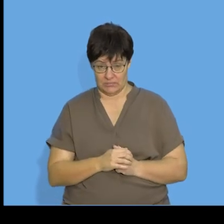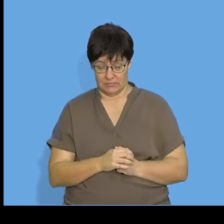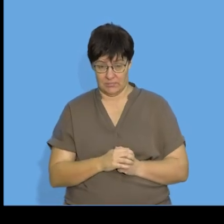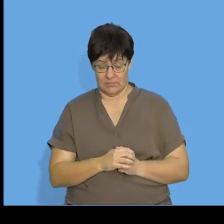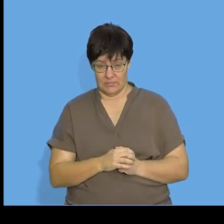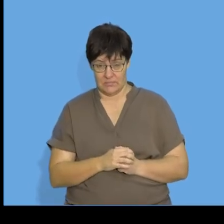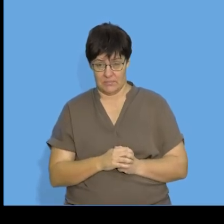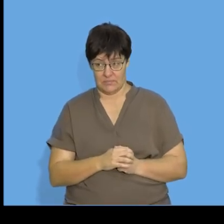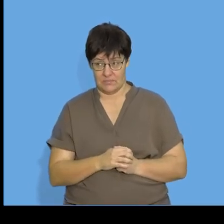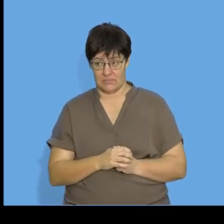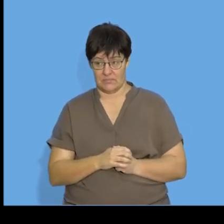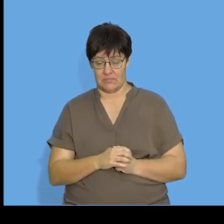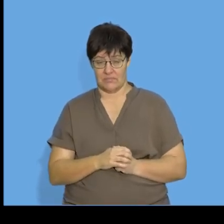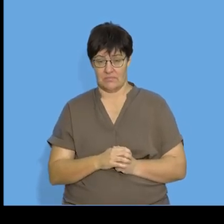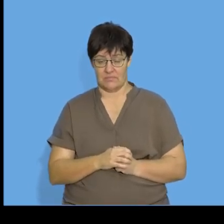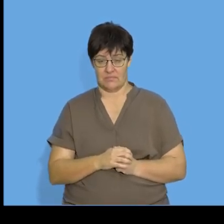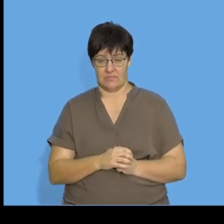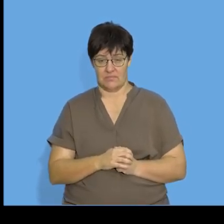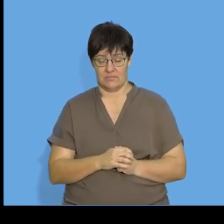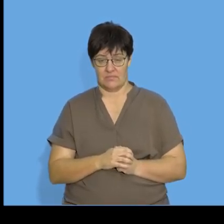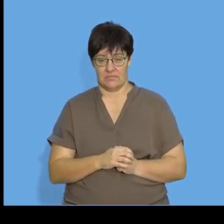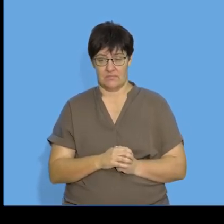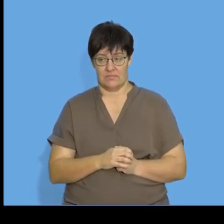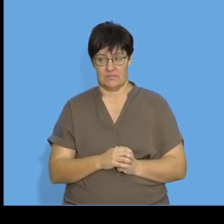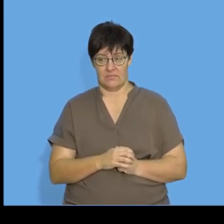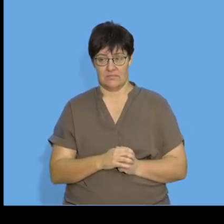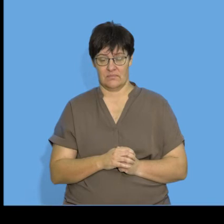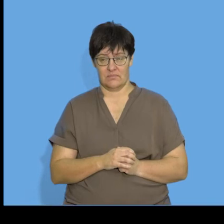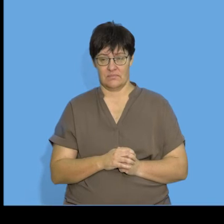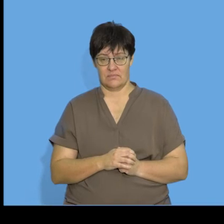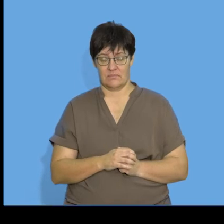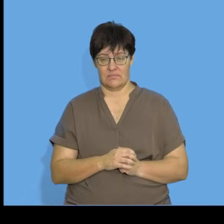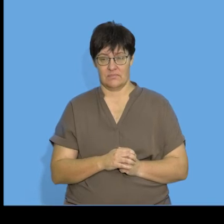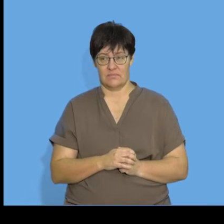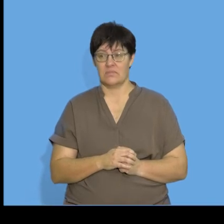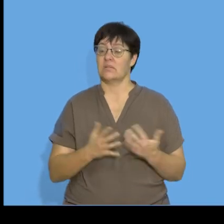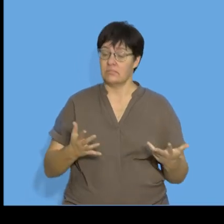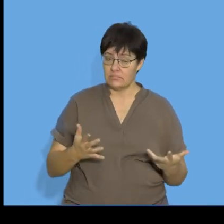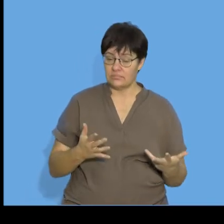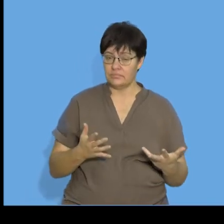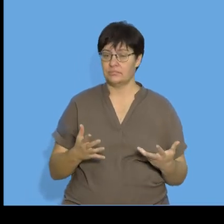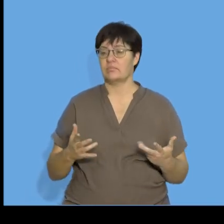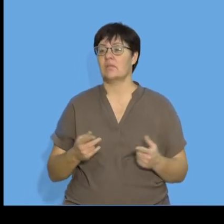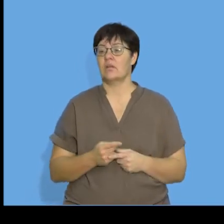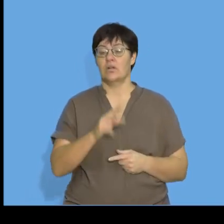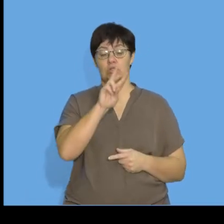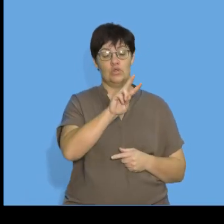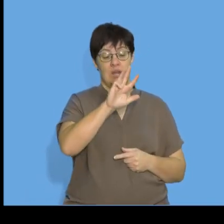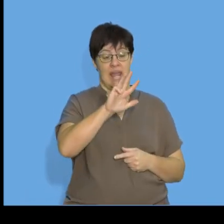number has a value of 290 so I'm going to substitute in